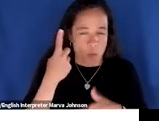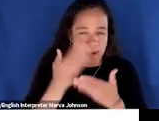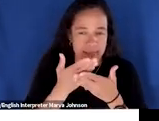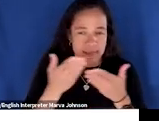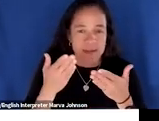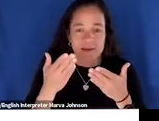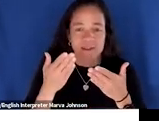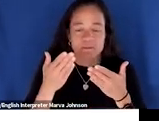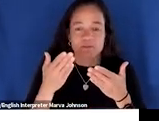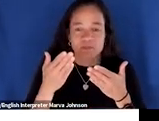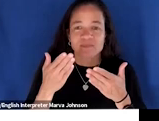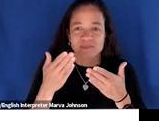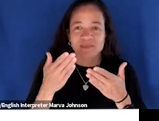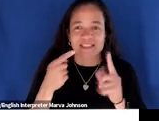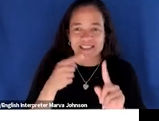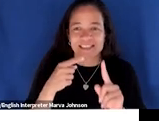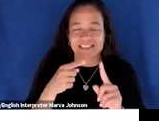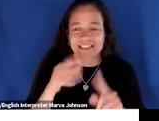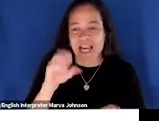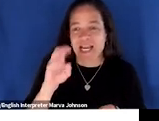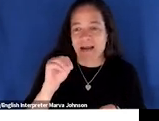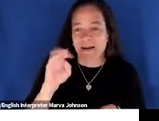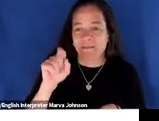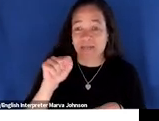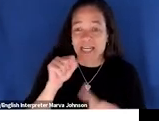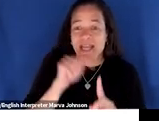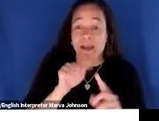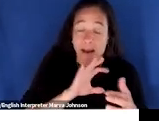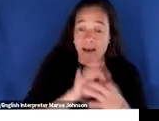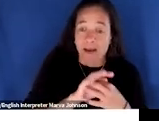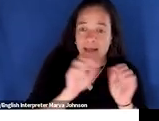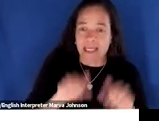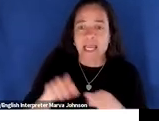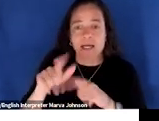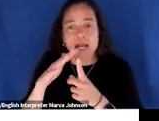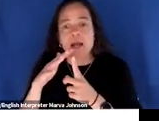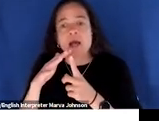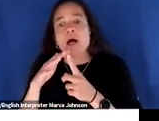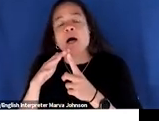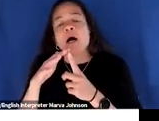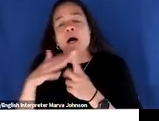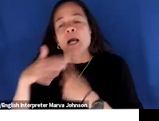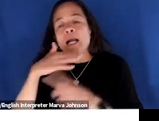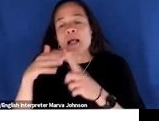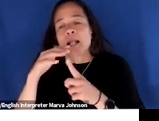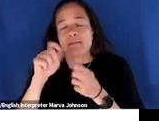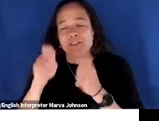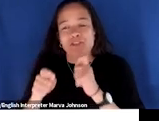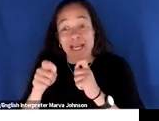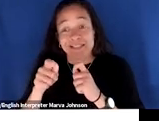network the communications network is one thing that brings you all together climate change is another so i really encourage you to use all of your